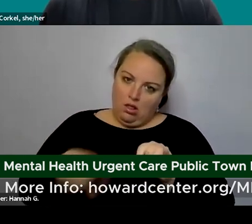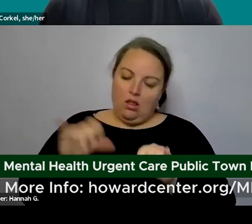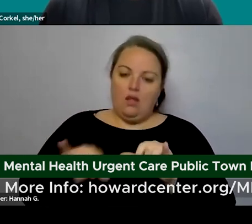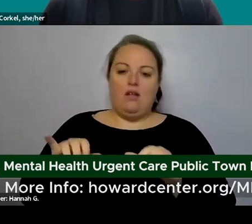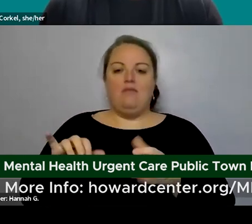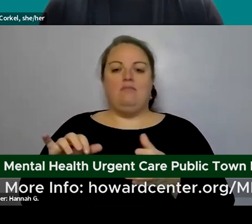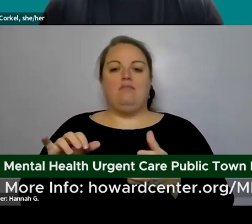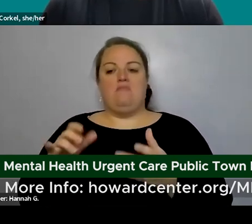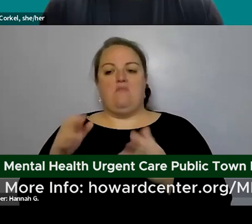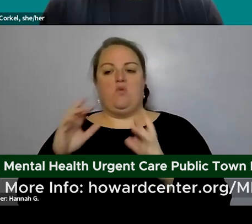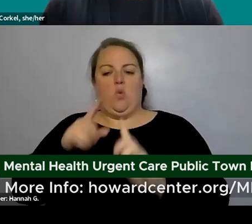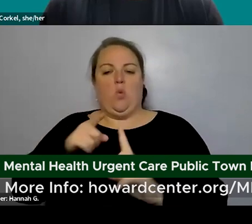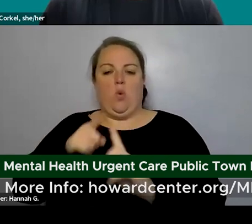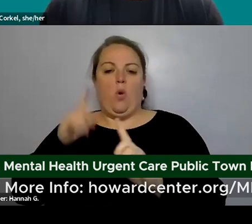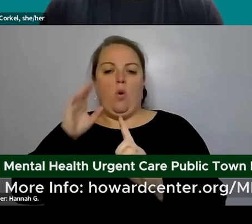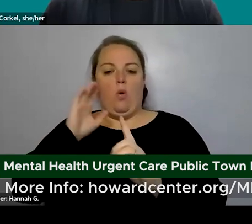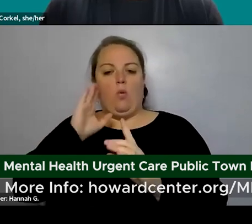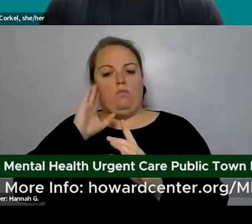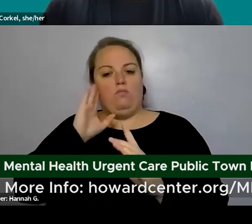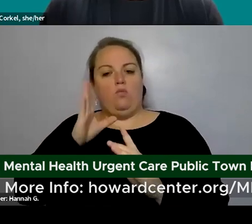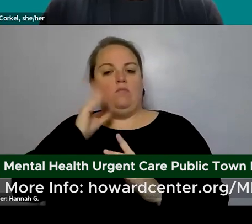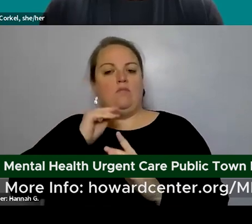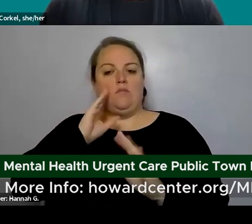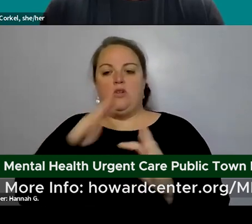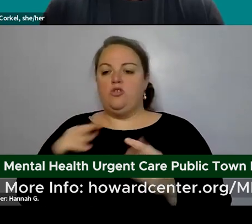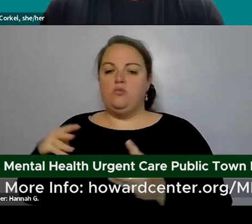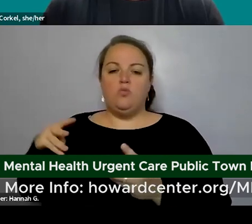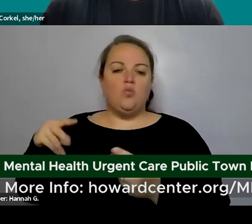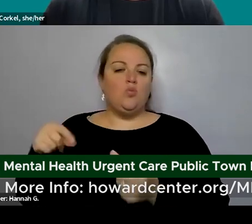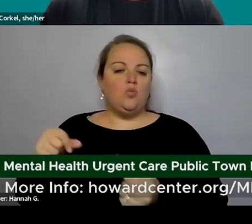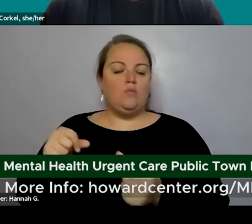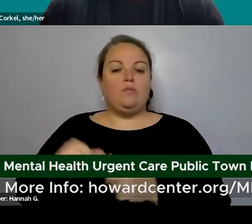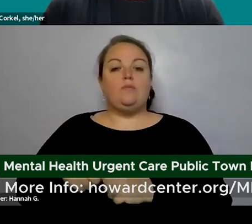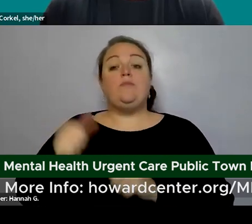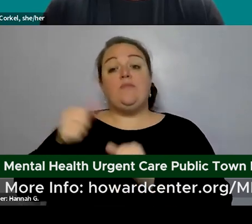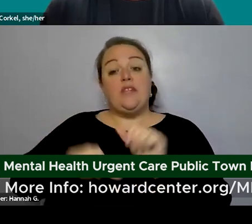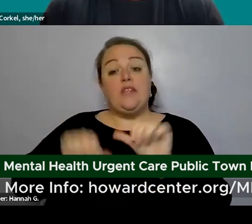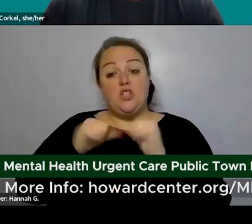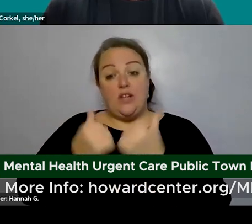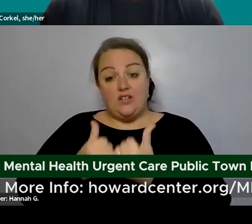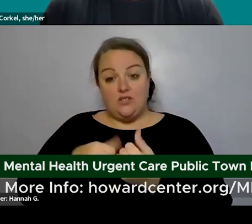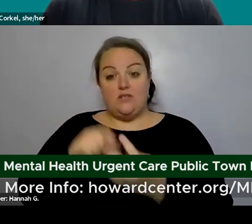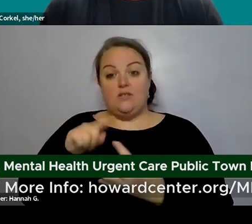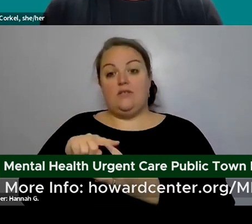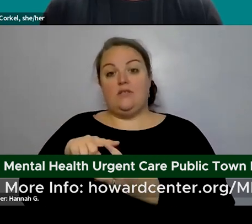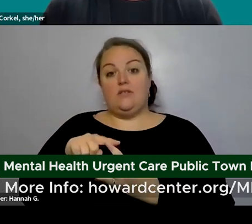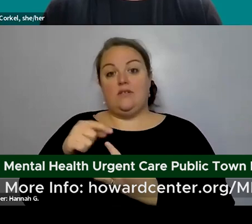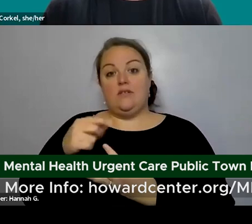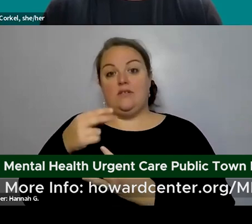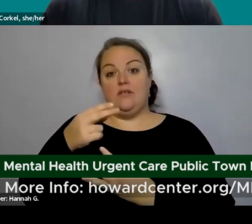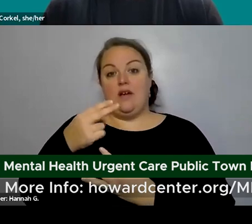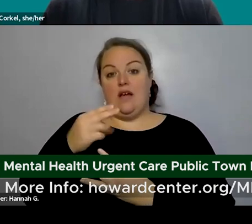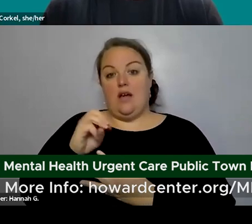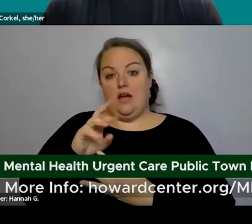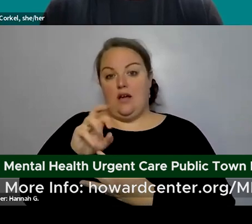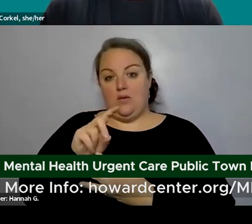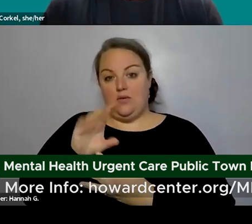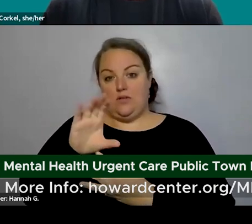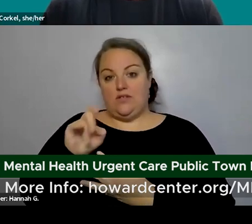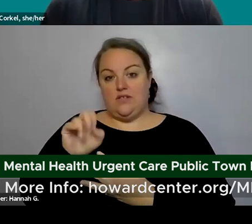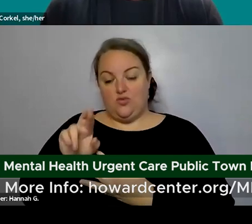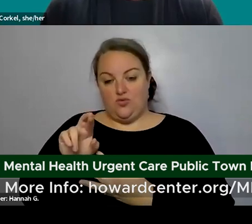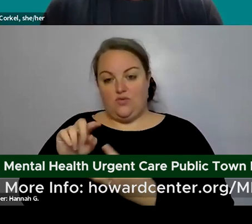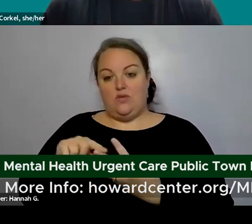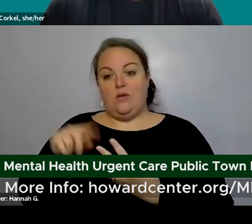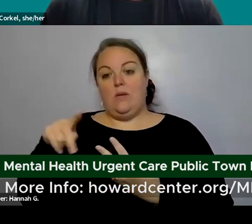um so each partner agency howard center pathways and community health centers will be